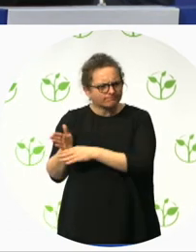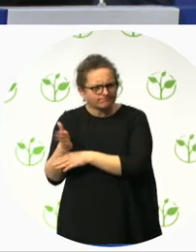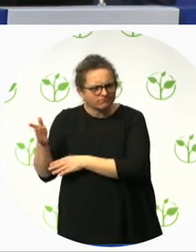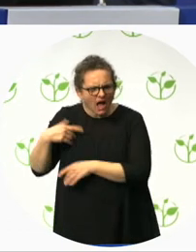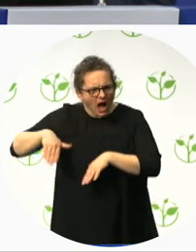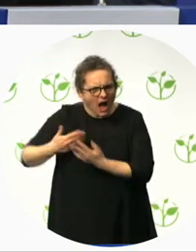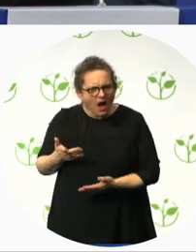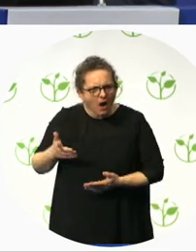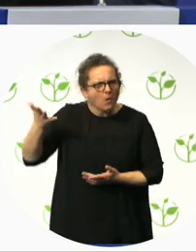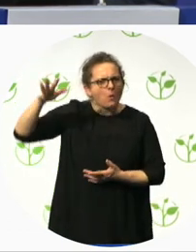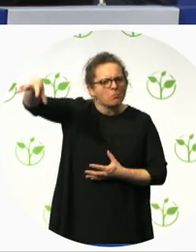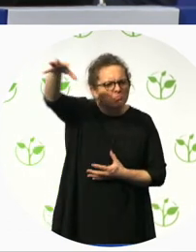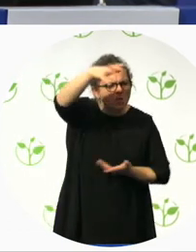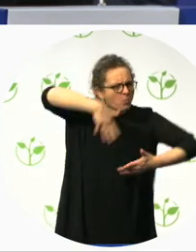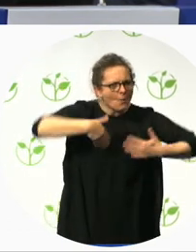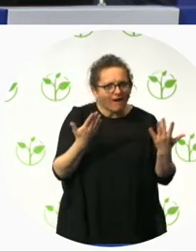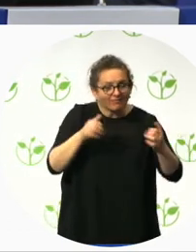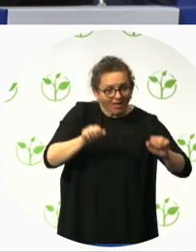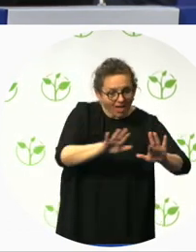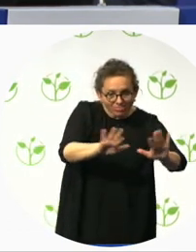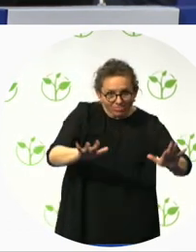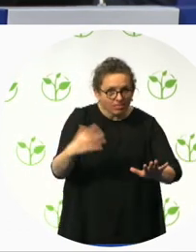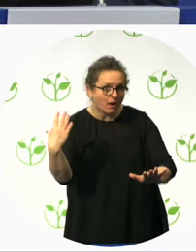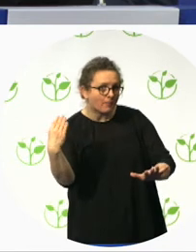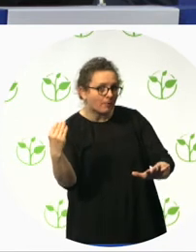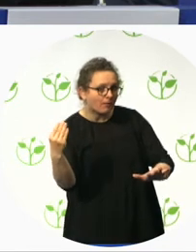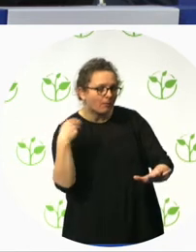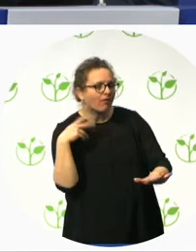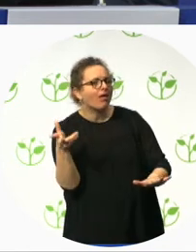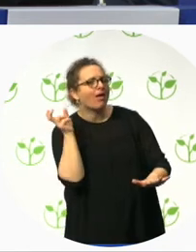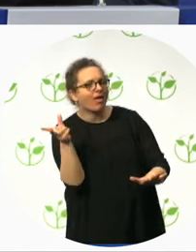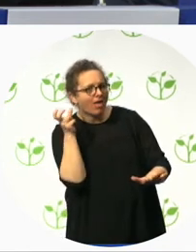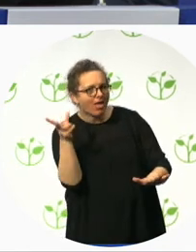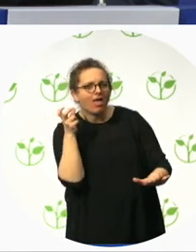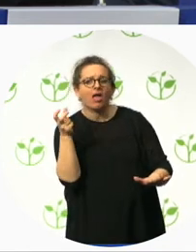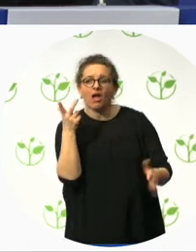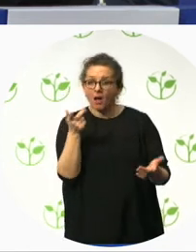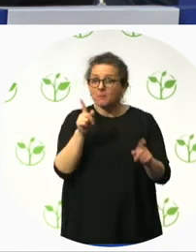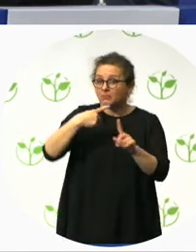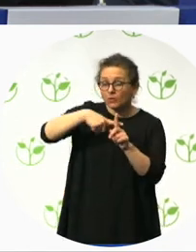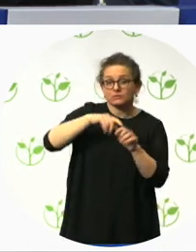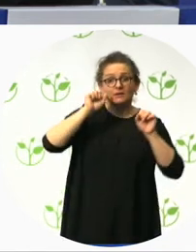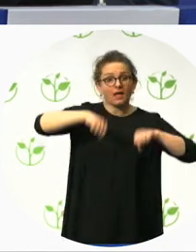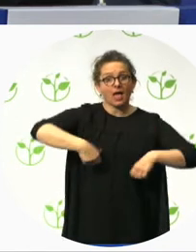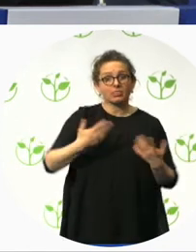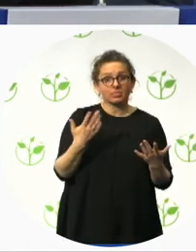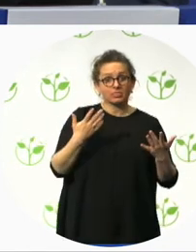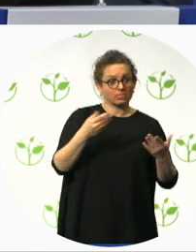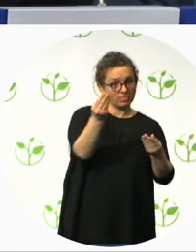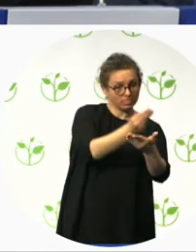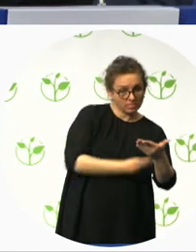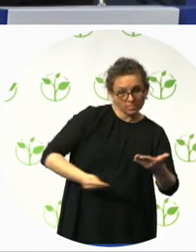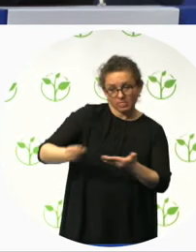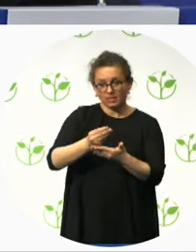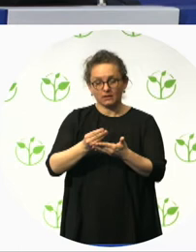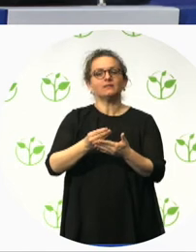But it's used by everyone on the park. And that's, again, good inclusive design. Everyone uses it and benefits from it. The second, uh, interestingly